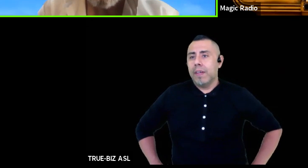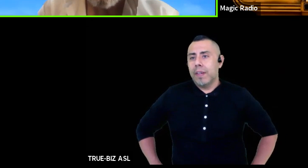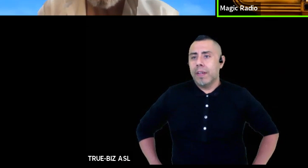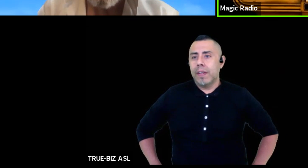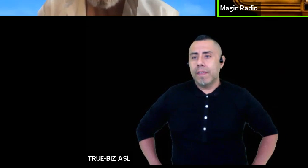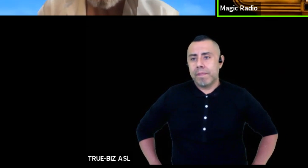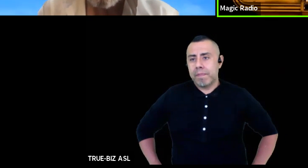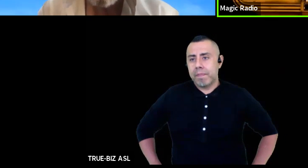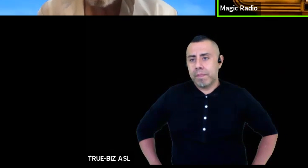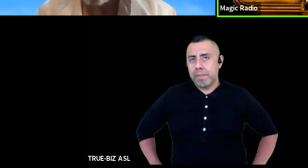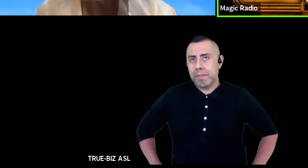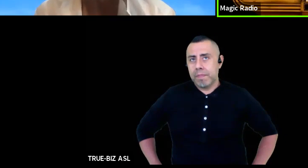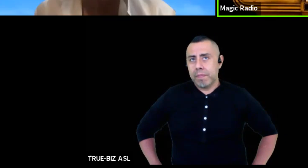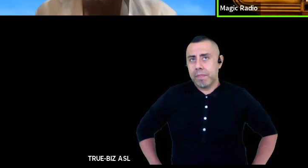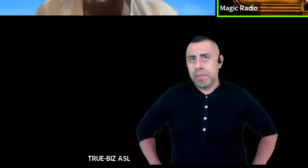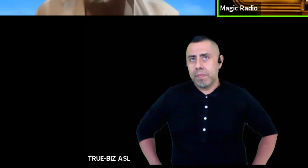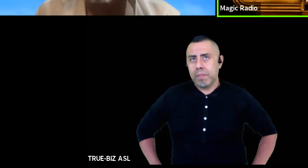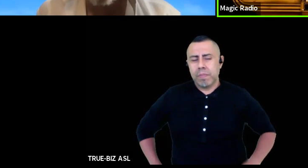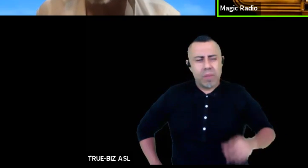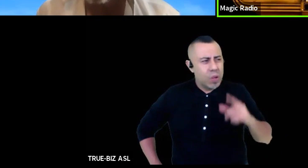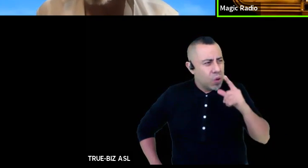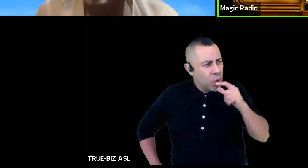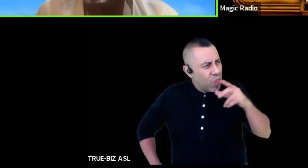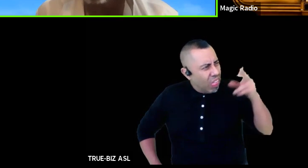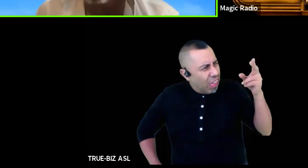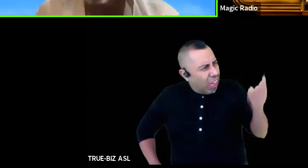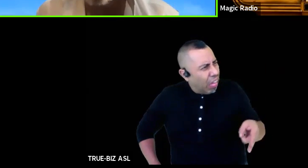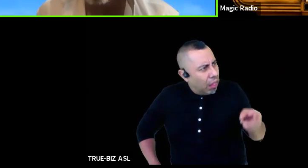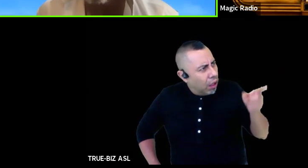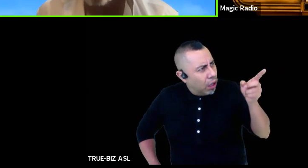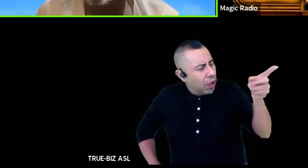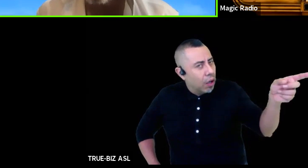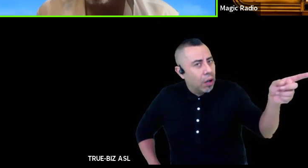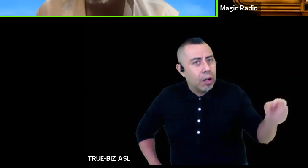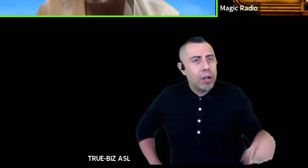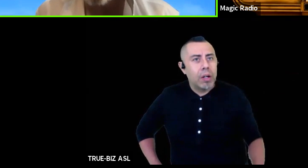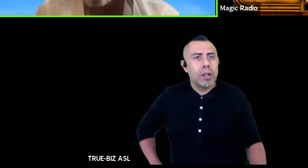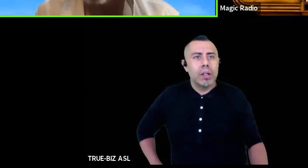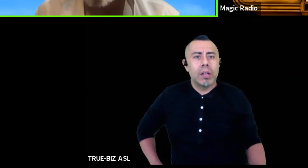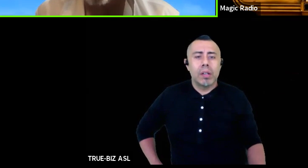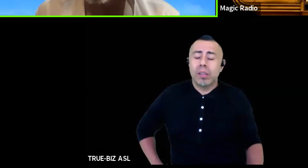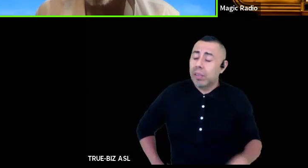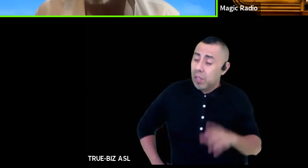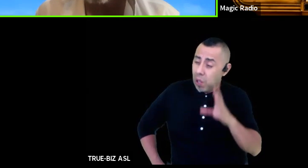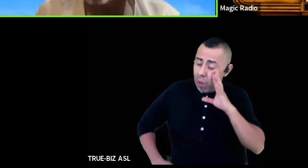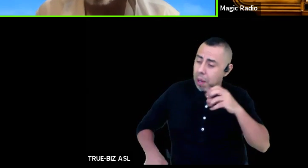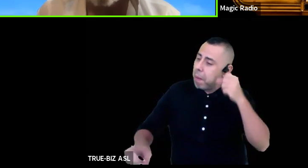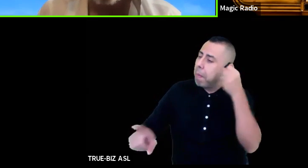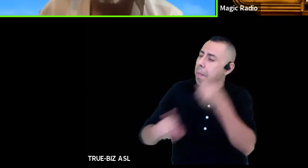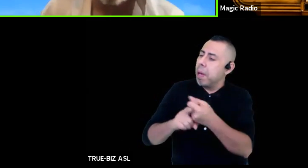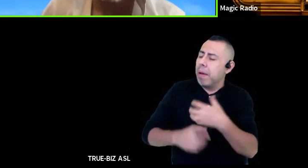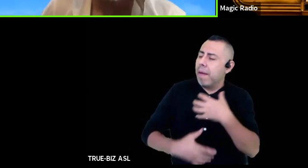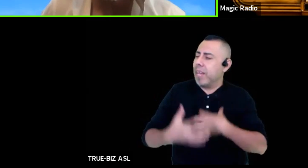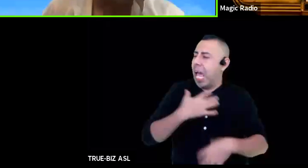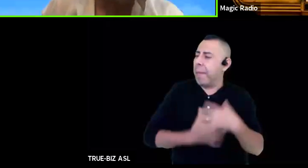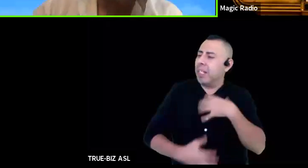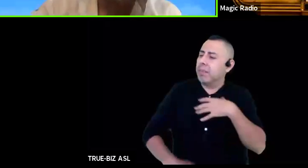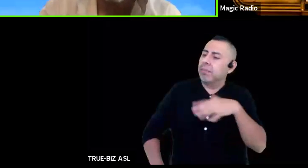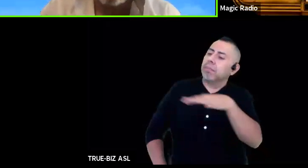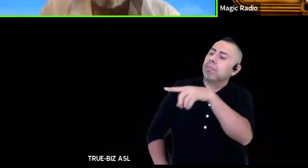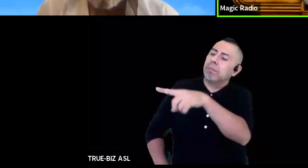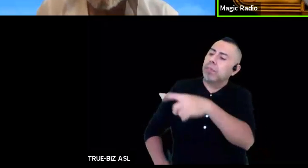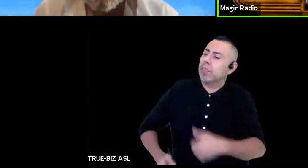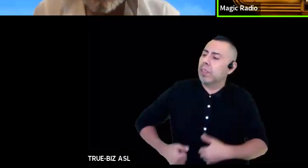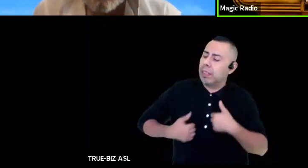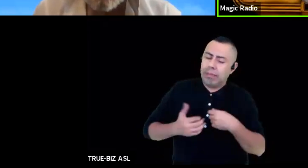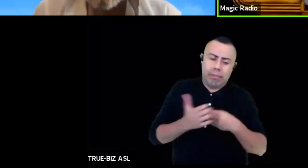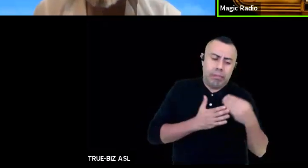who the hell are you? there's a great famine coming soon where you are stock up on the essentials avoid the Siberian regions